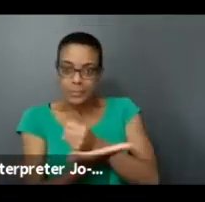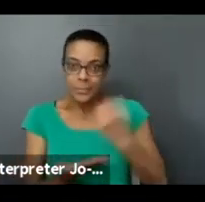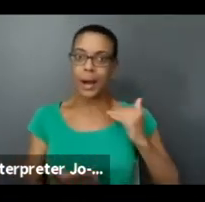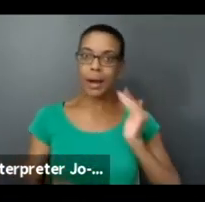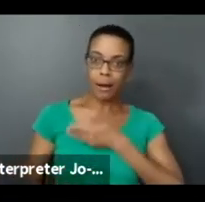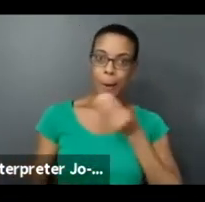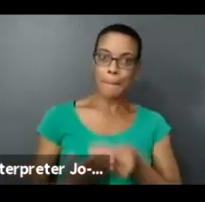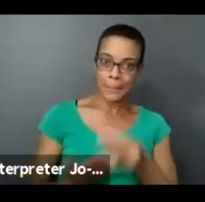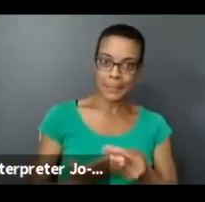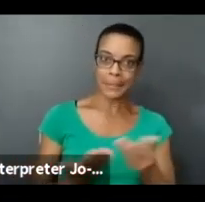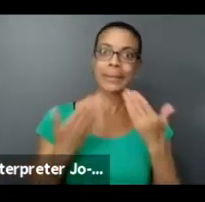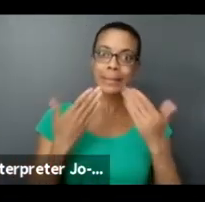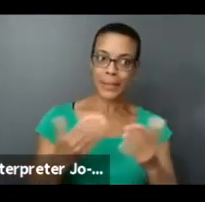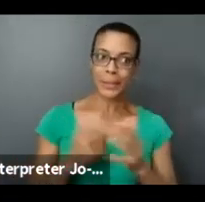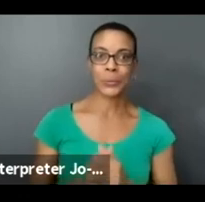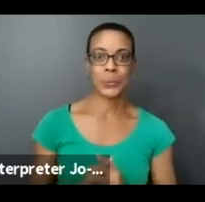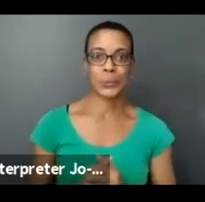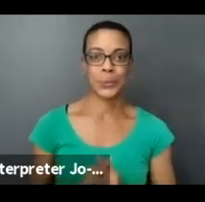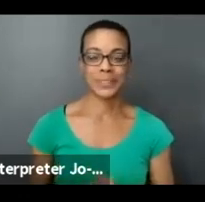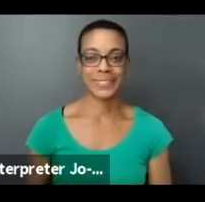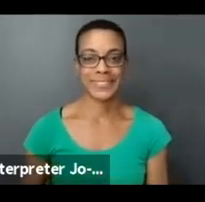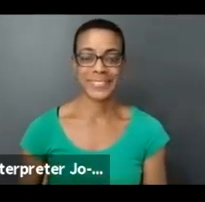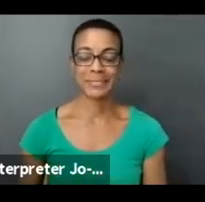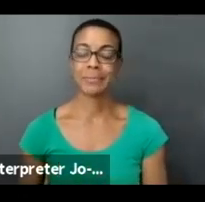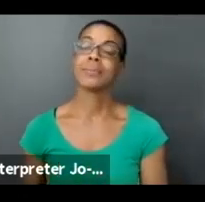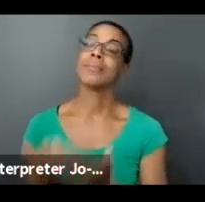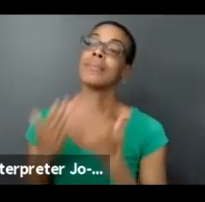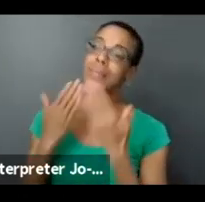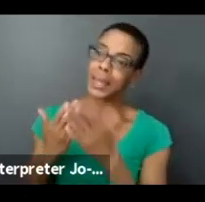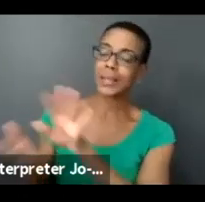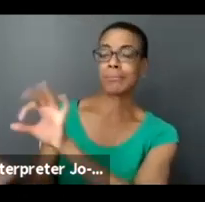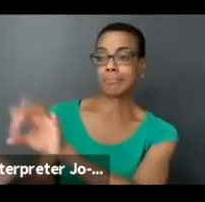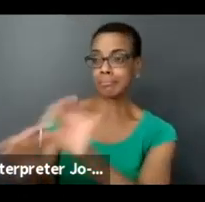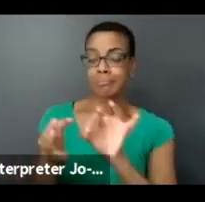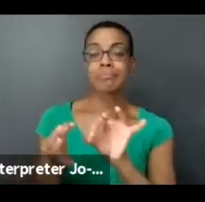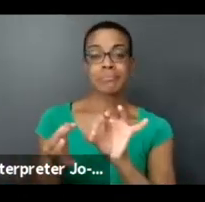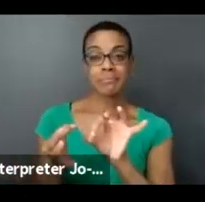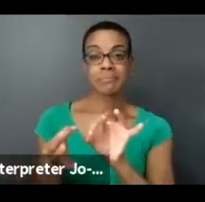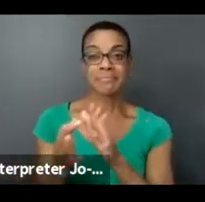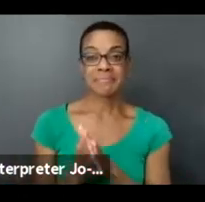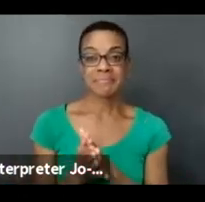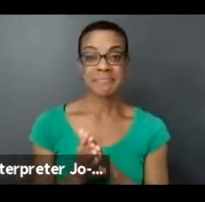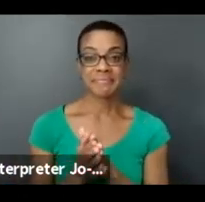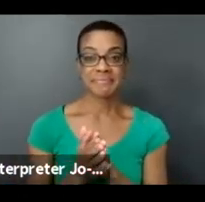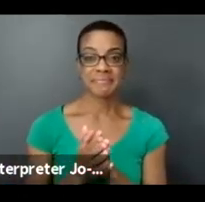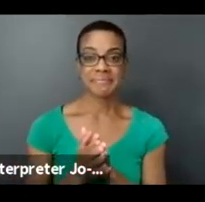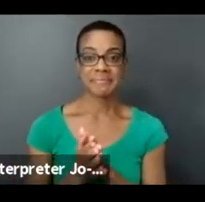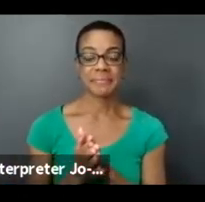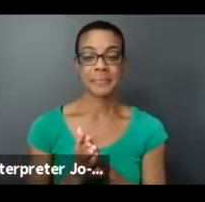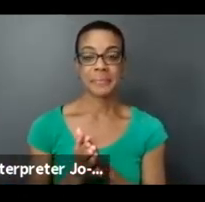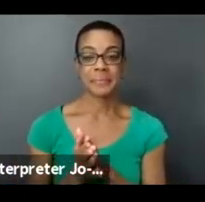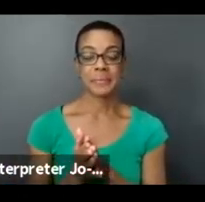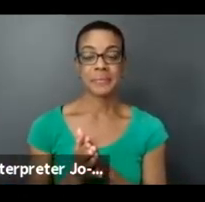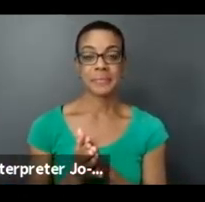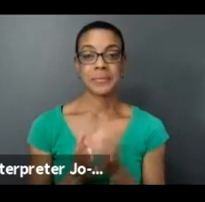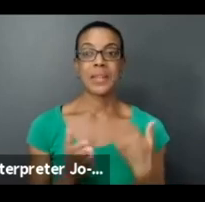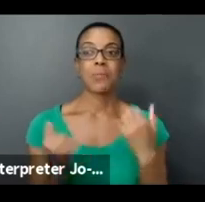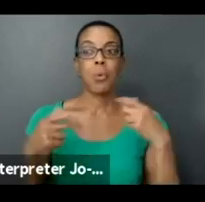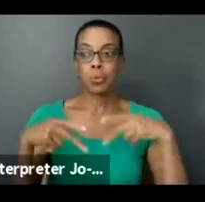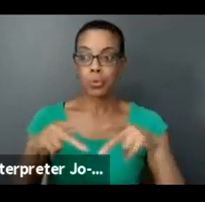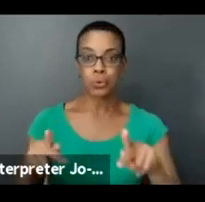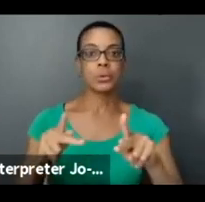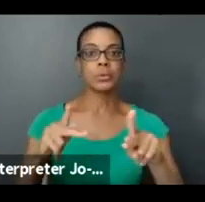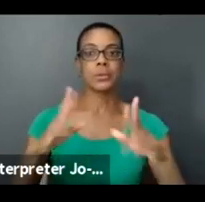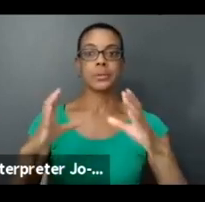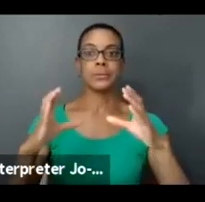sharing your thoughts. And it's definitely something, you know, the ability to be able to really communicate at every